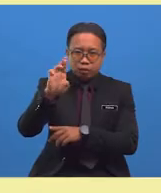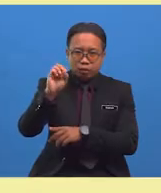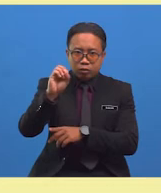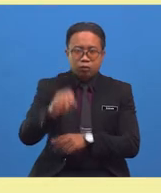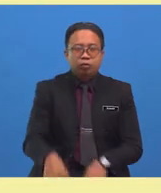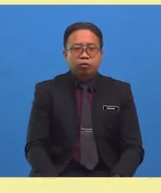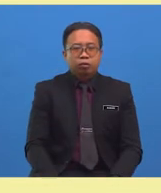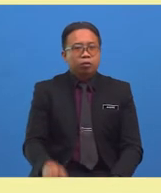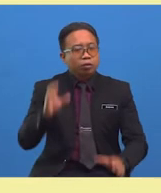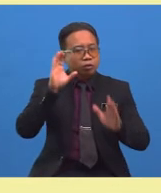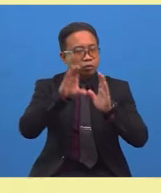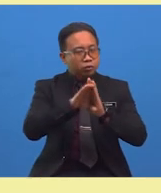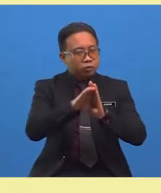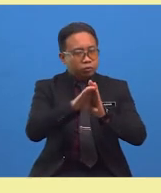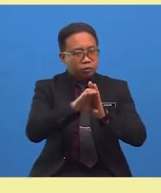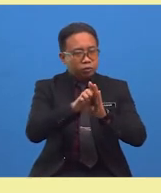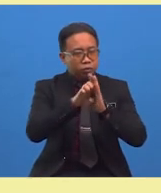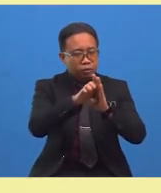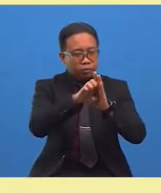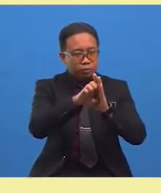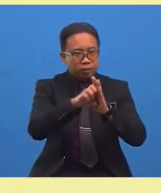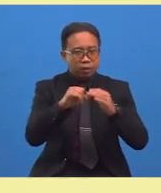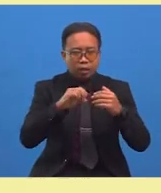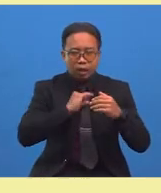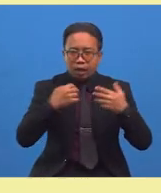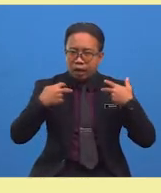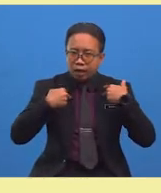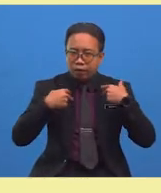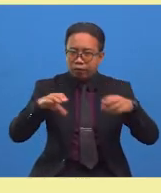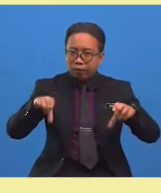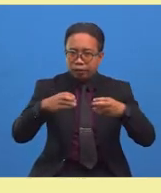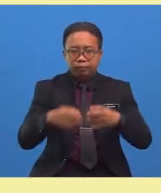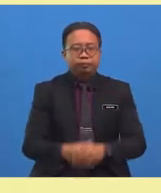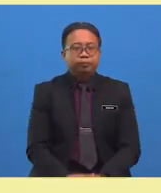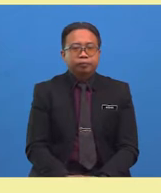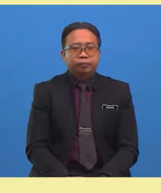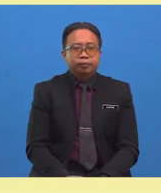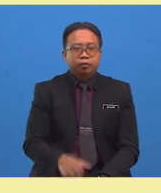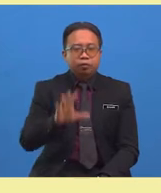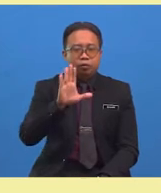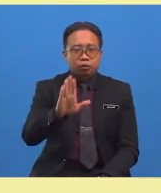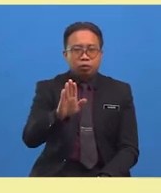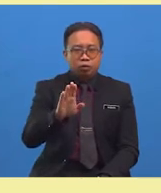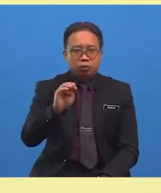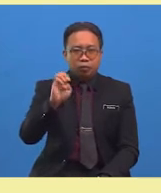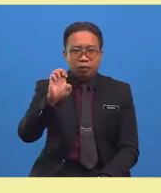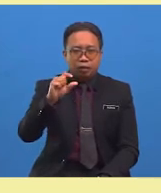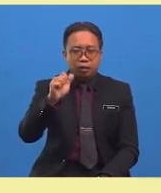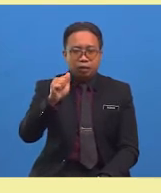Here is an example of a superhero card that I have made. Your mega challenge